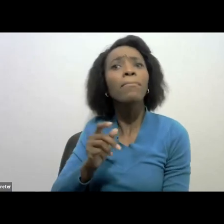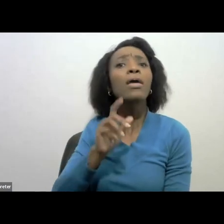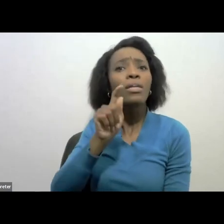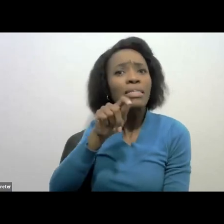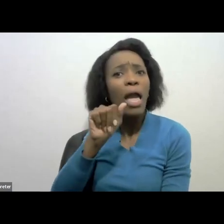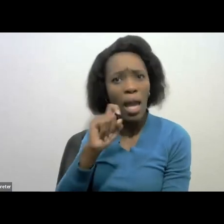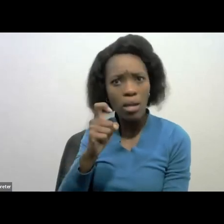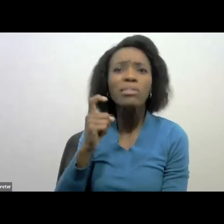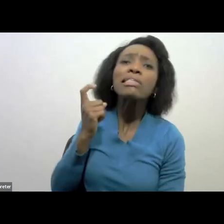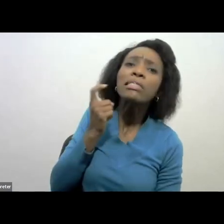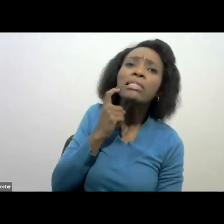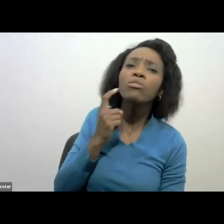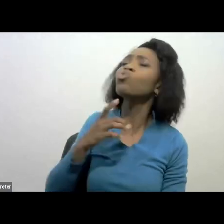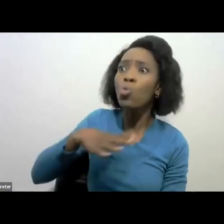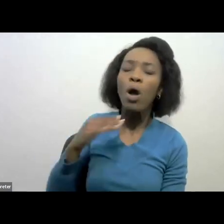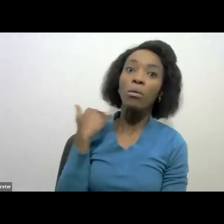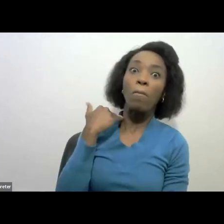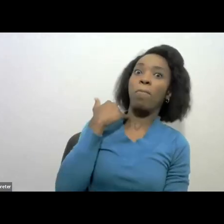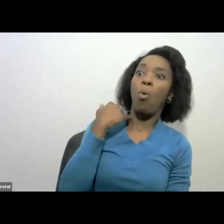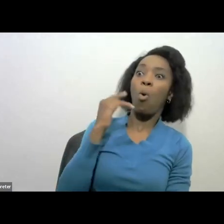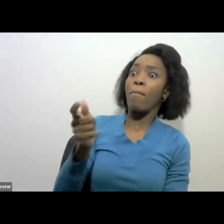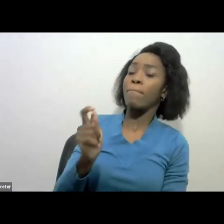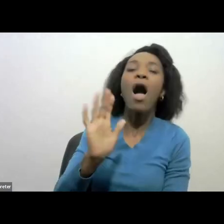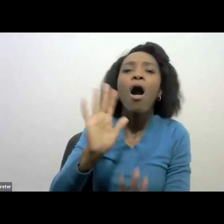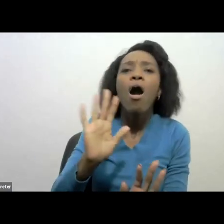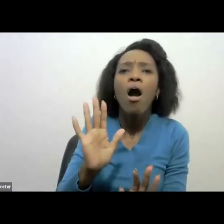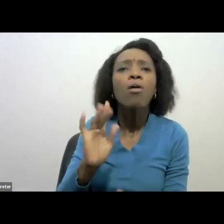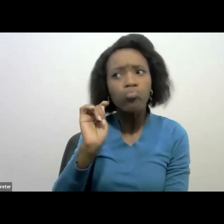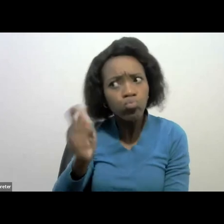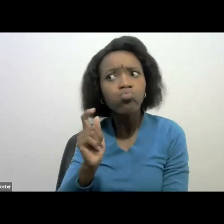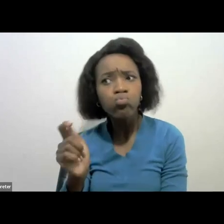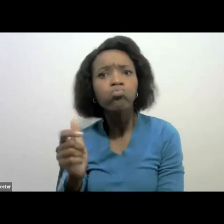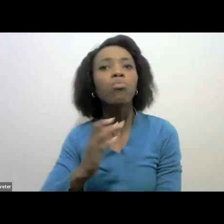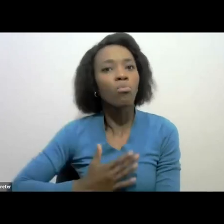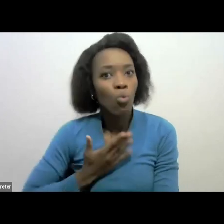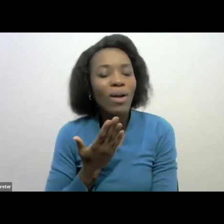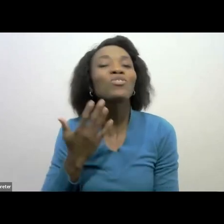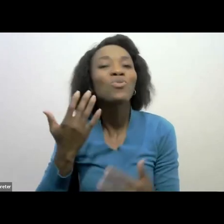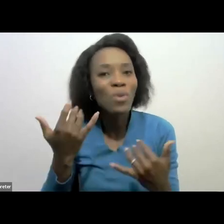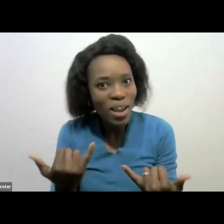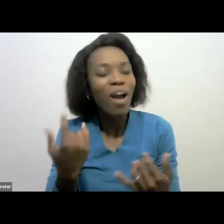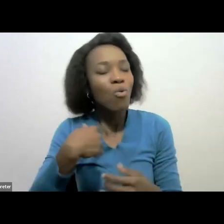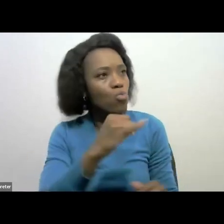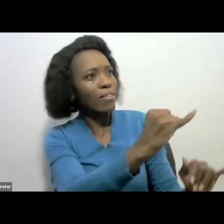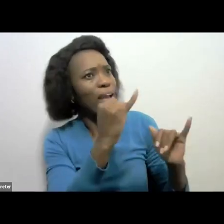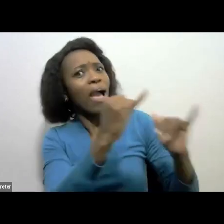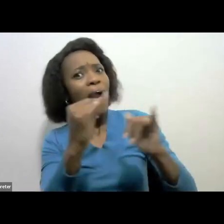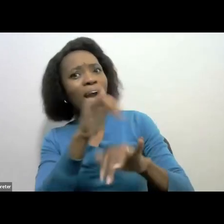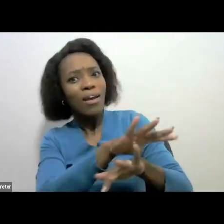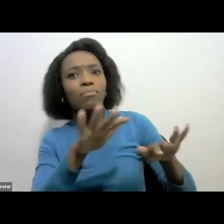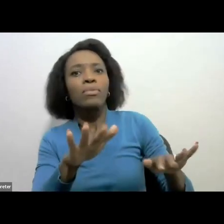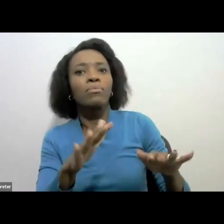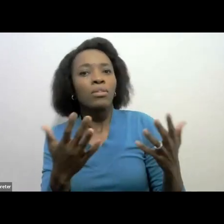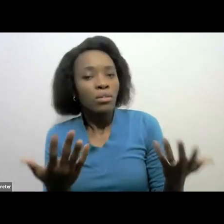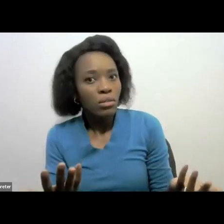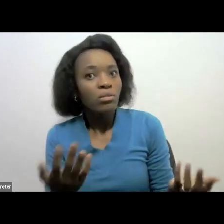effort and cost. And that's why we receive kind of invitations like this to say, can't SARS, can't you talk to